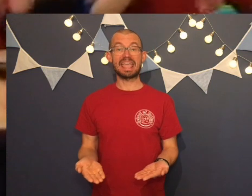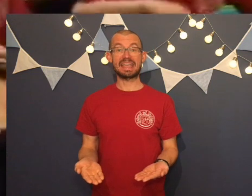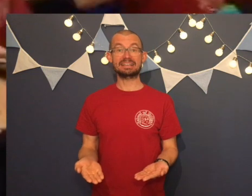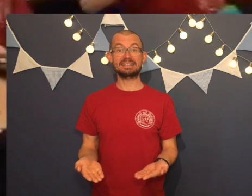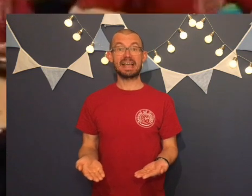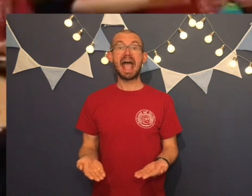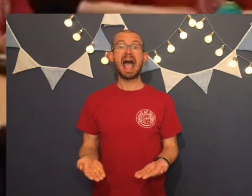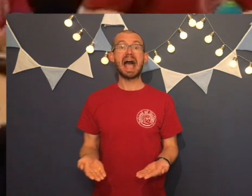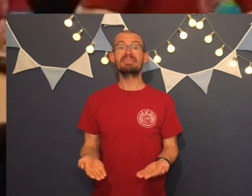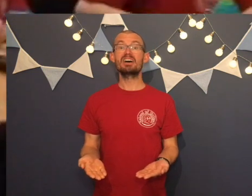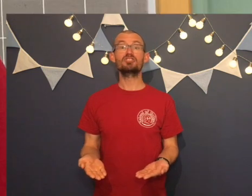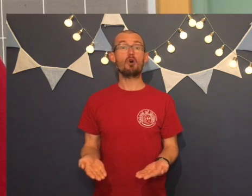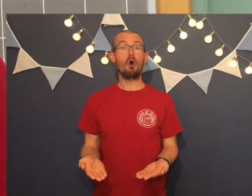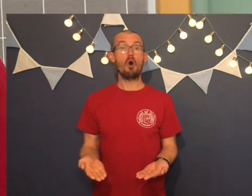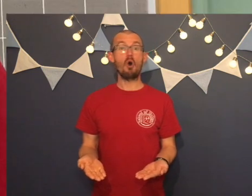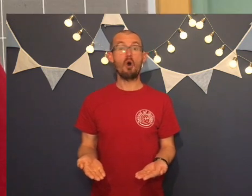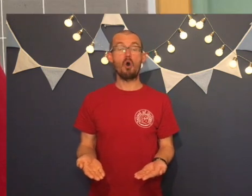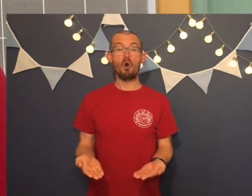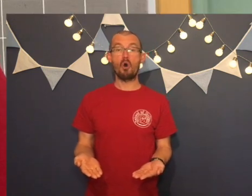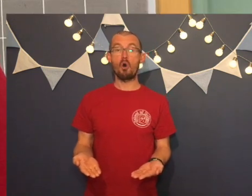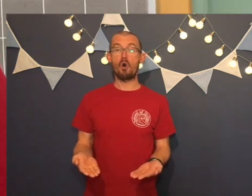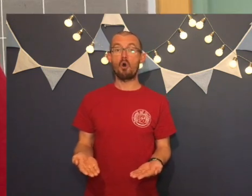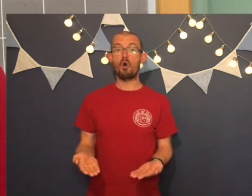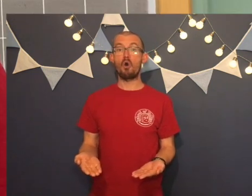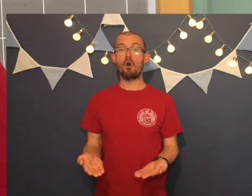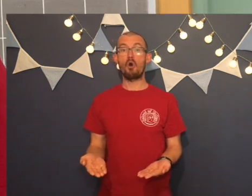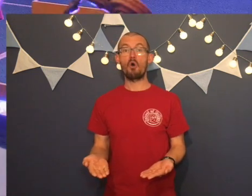knocking at the door.